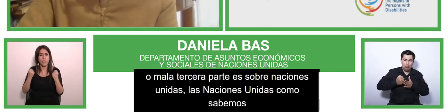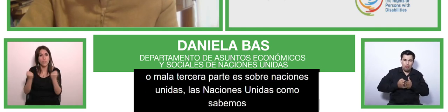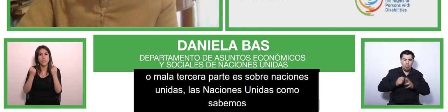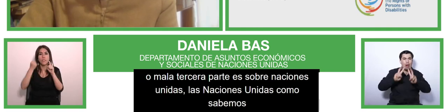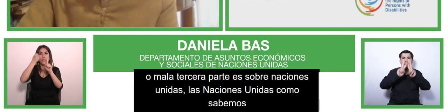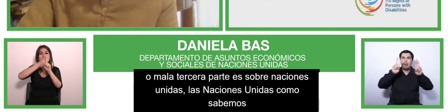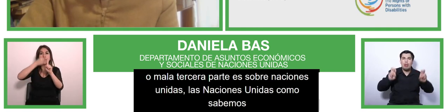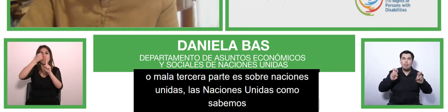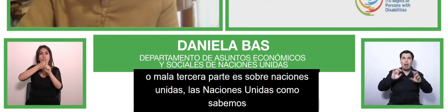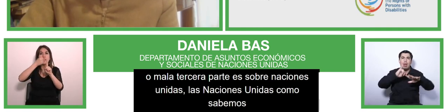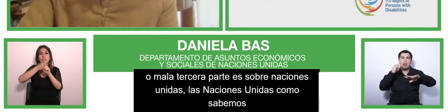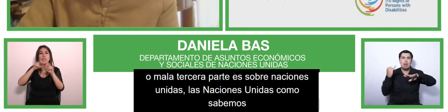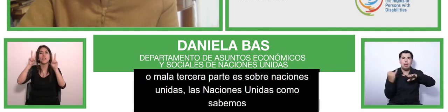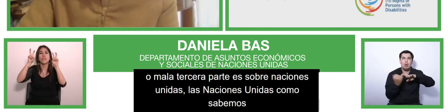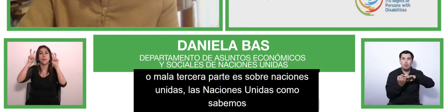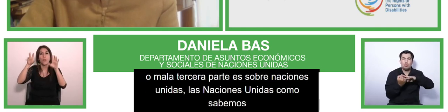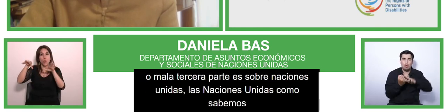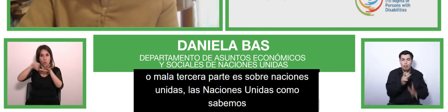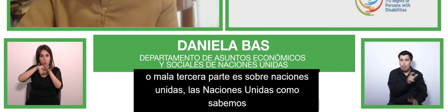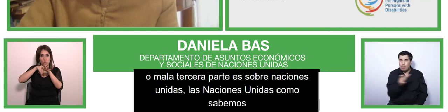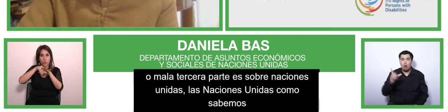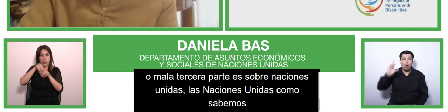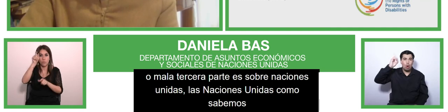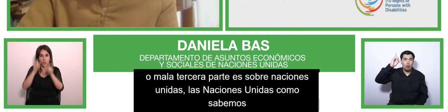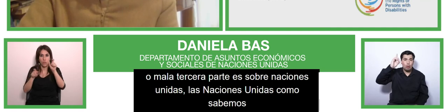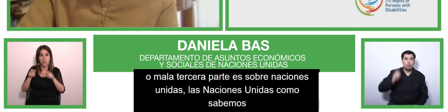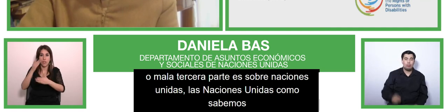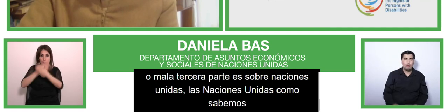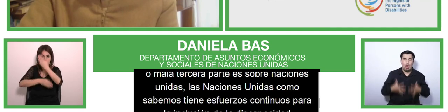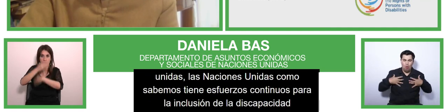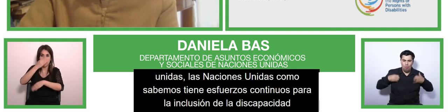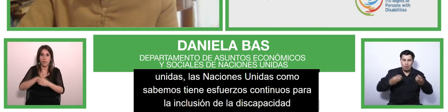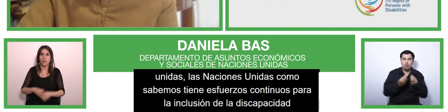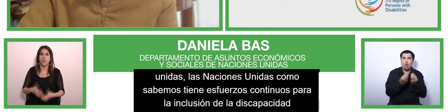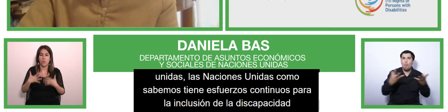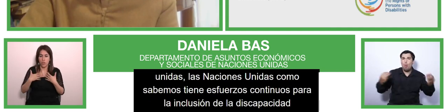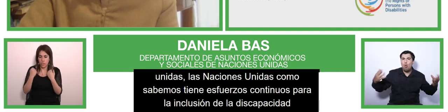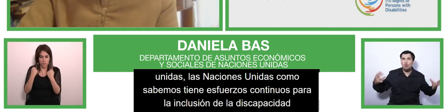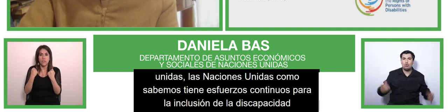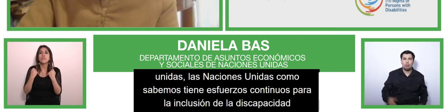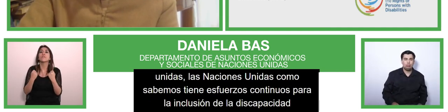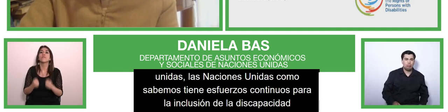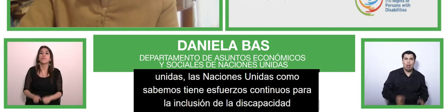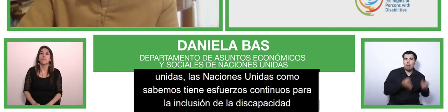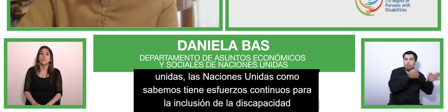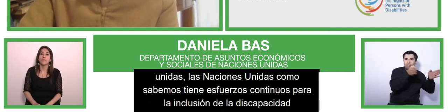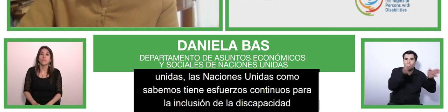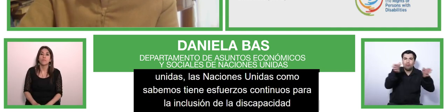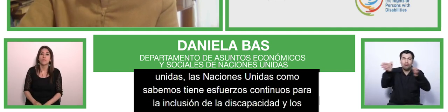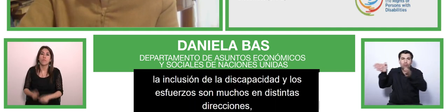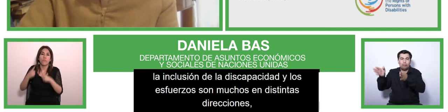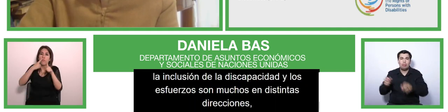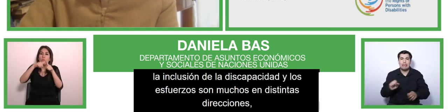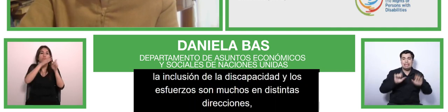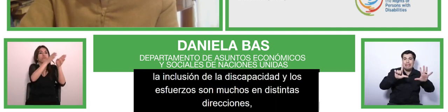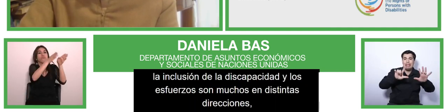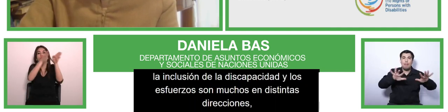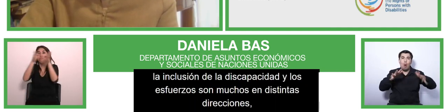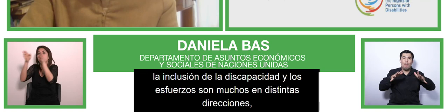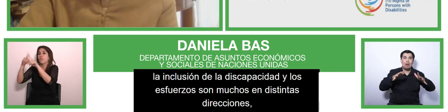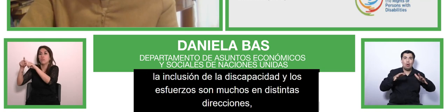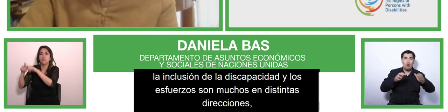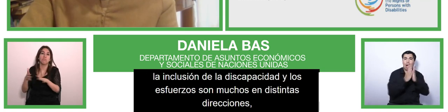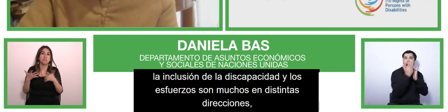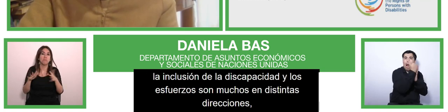many in so different directions seven of the 2030 agendas targets make explicit reference